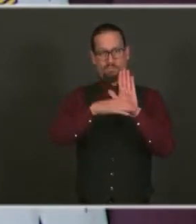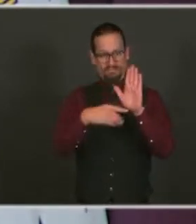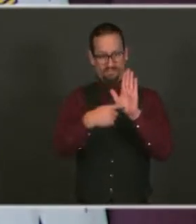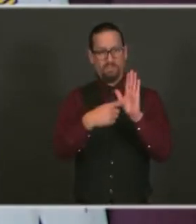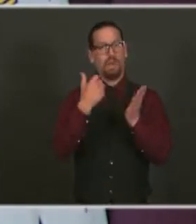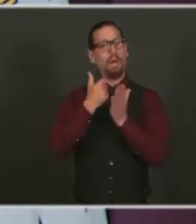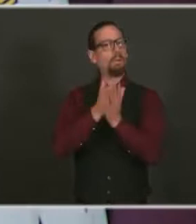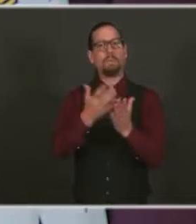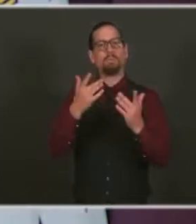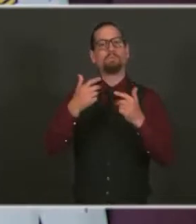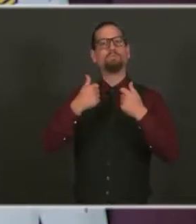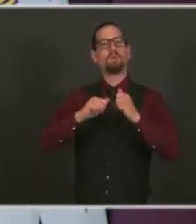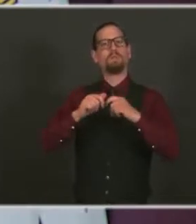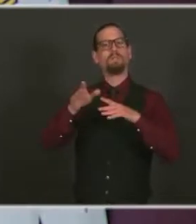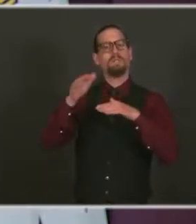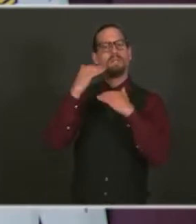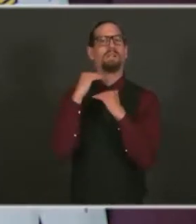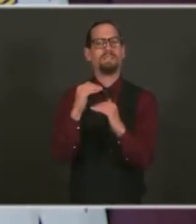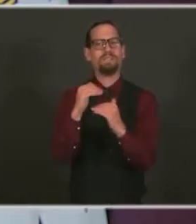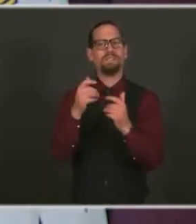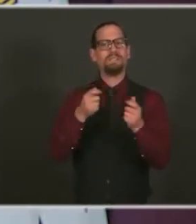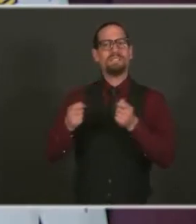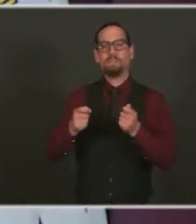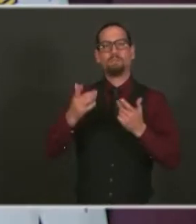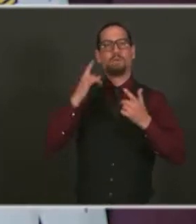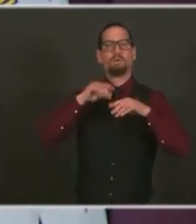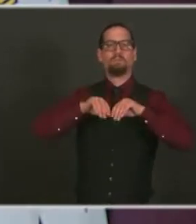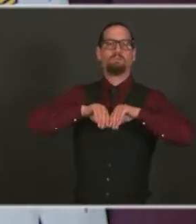any activity that's not essential.